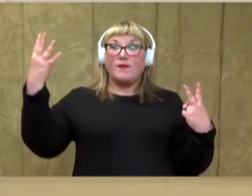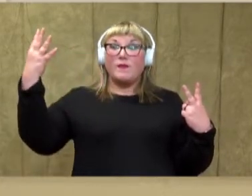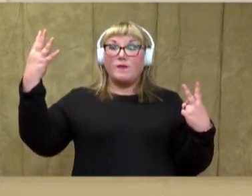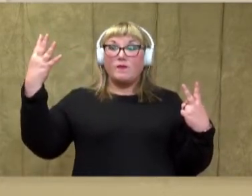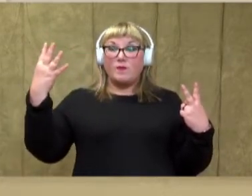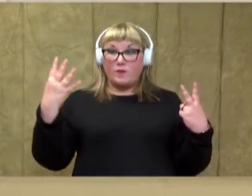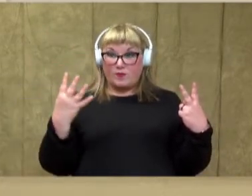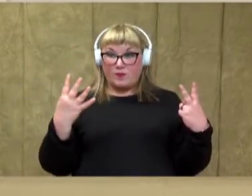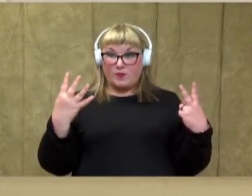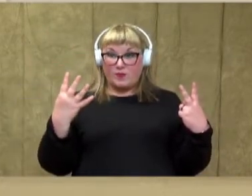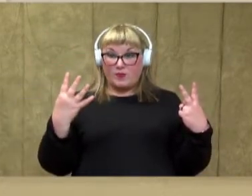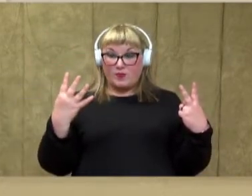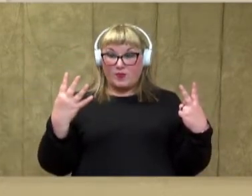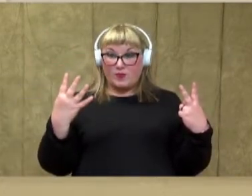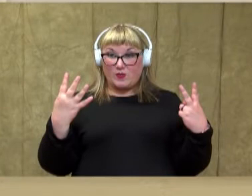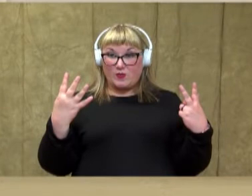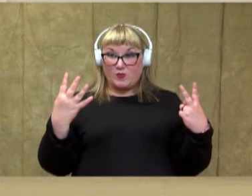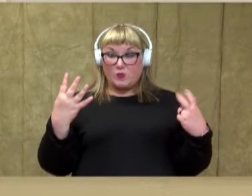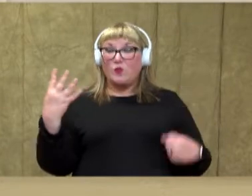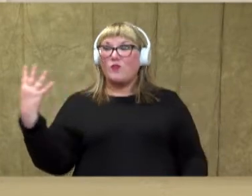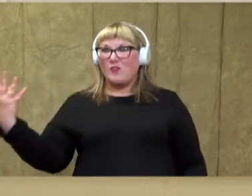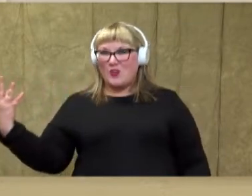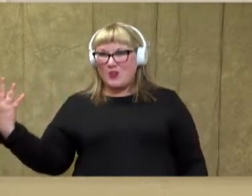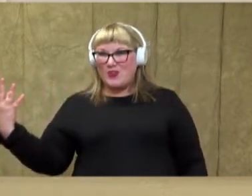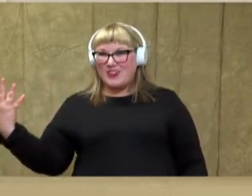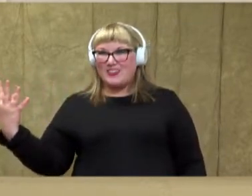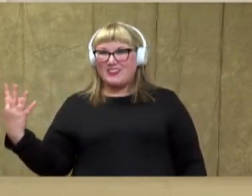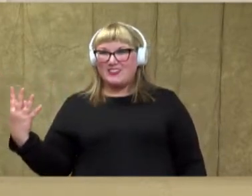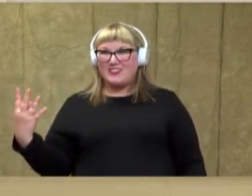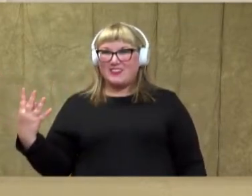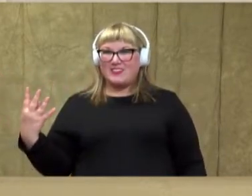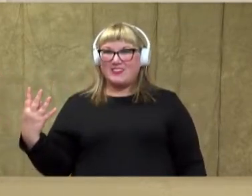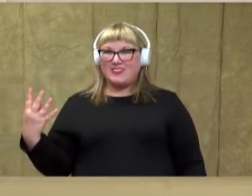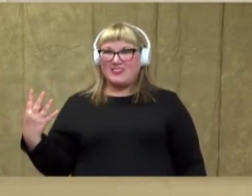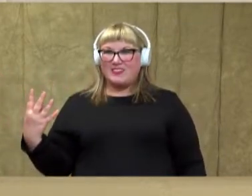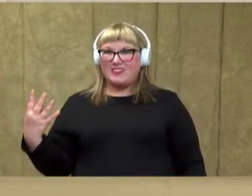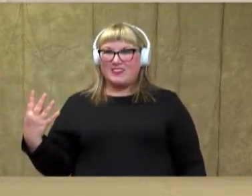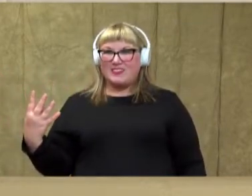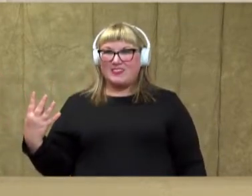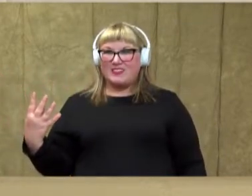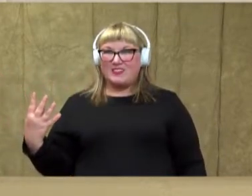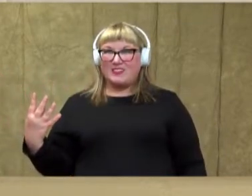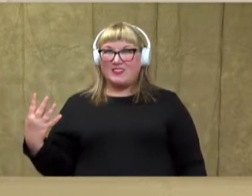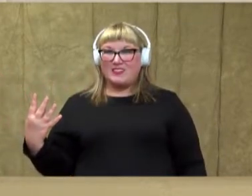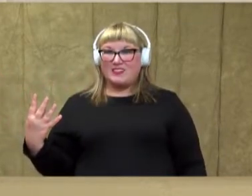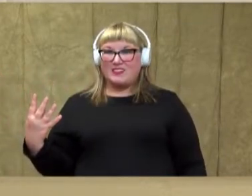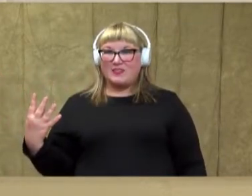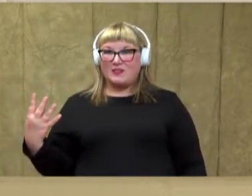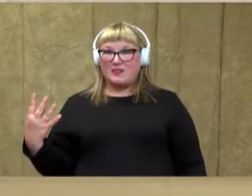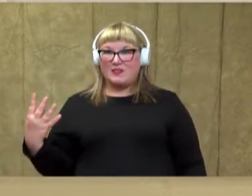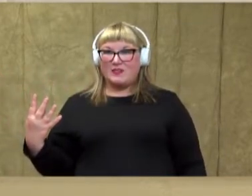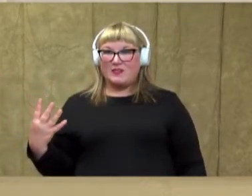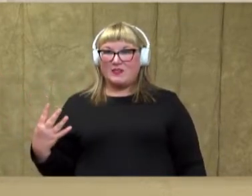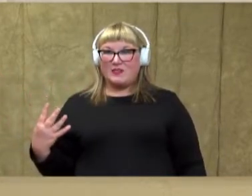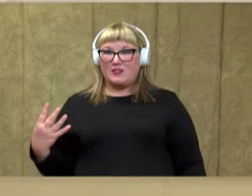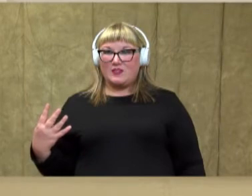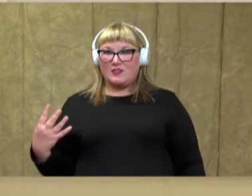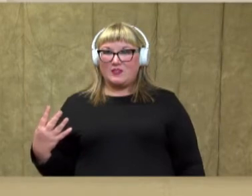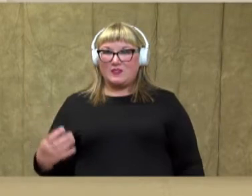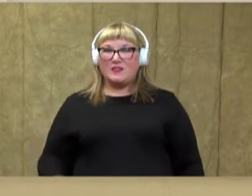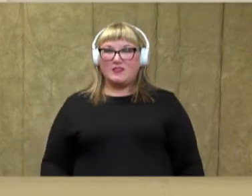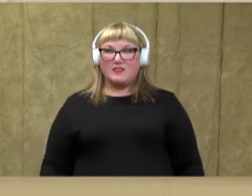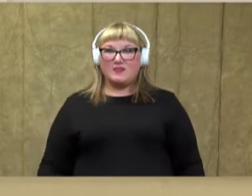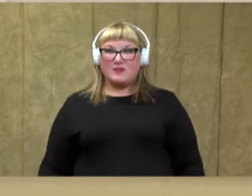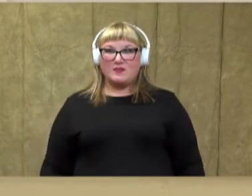4. Great job. So 2 plus 2 dots equals